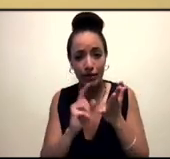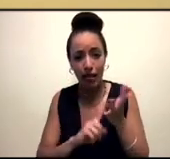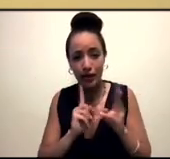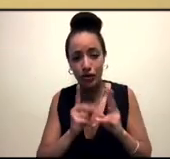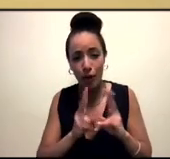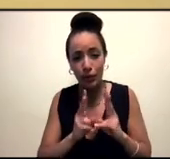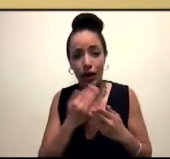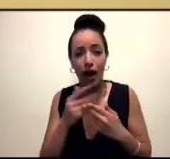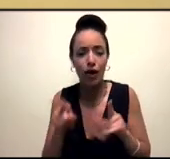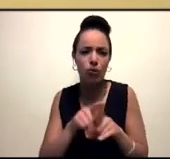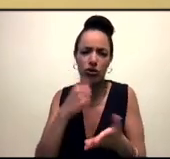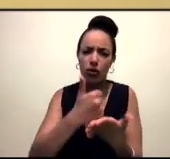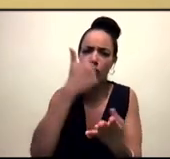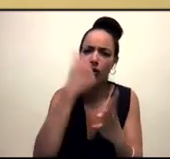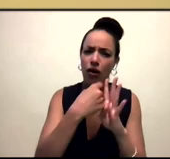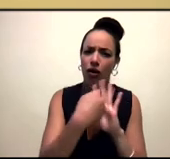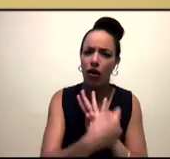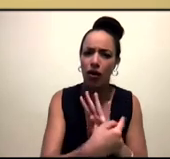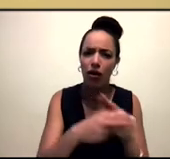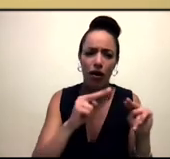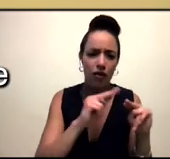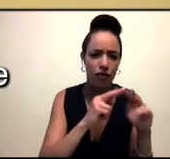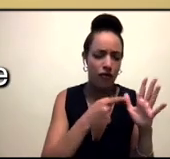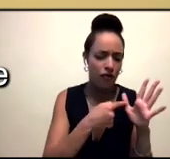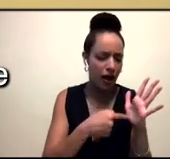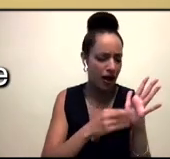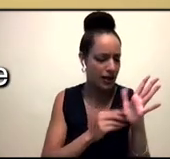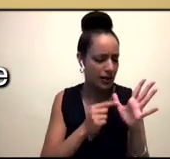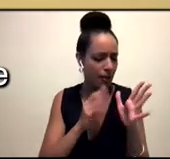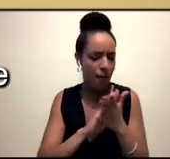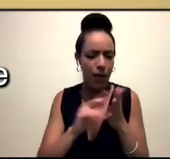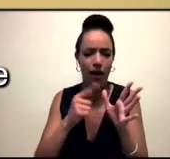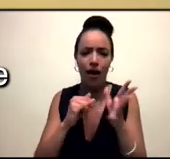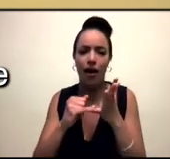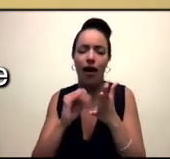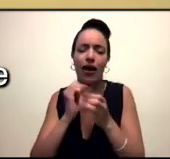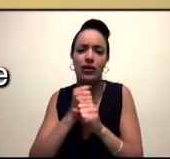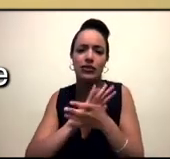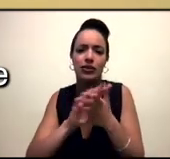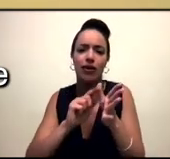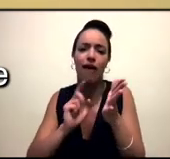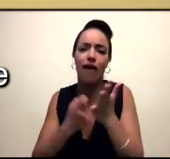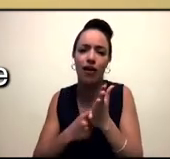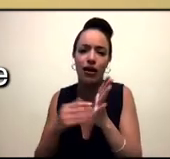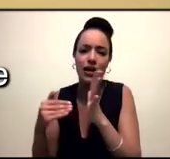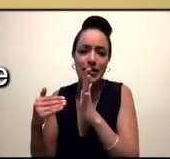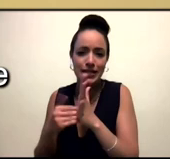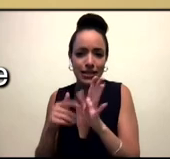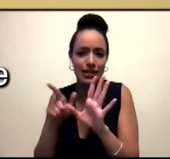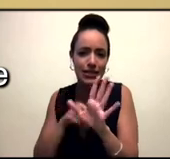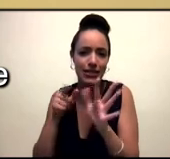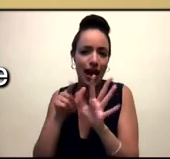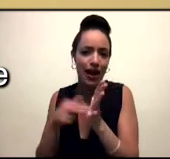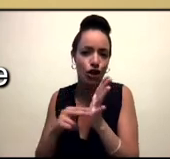our incredible speakers, Fatma Askar, Zain Jukadar, Fariel Velmi, and Blair Imani. Thank you all for